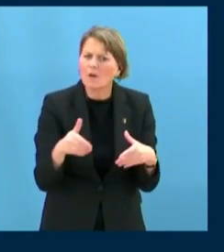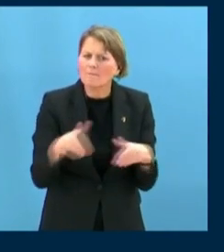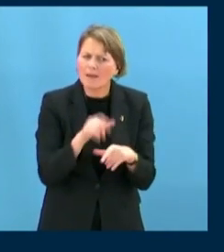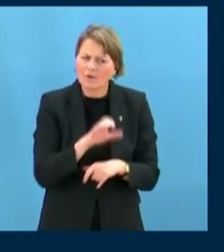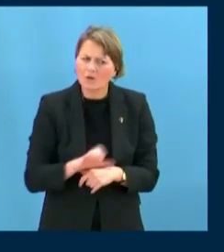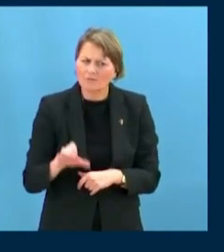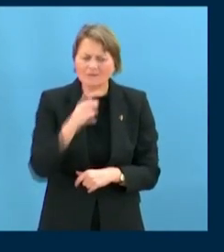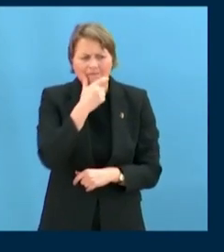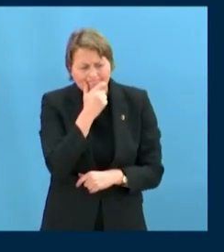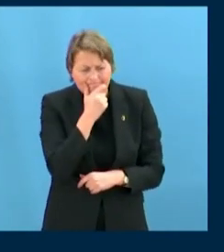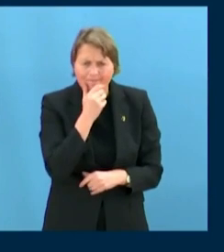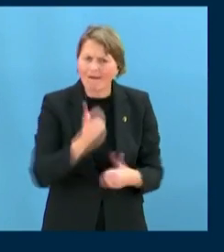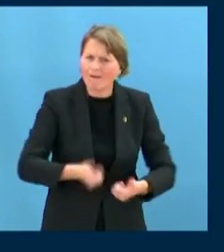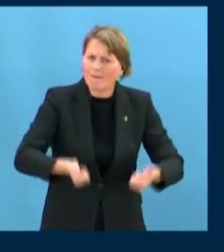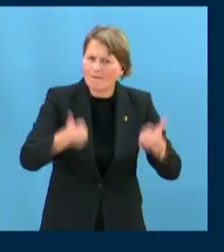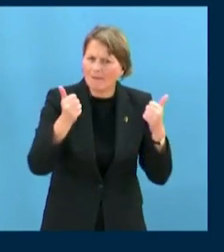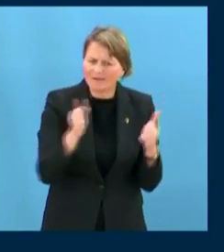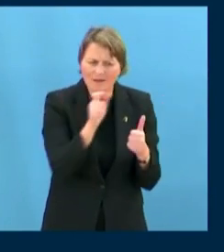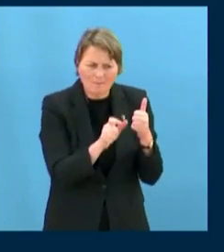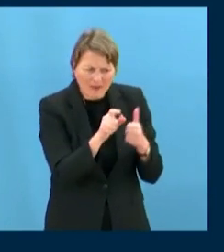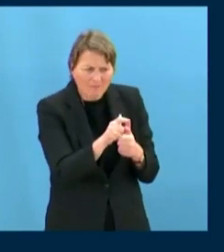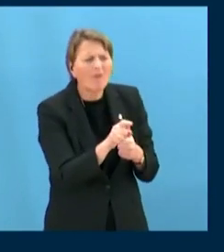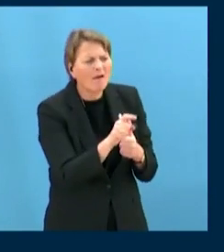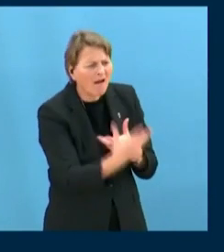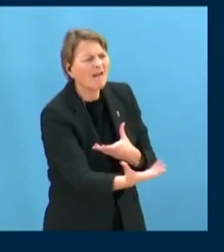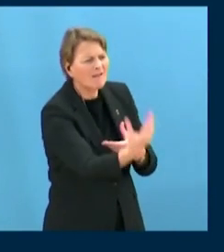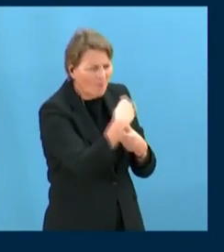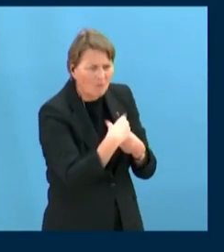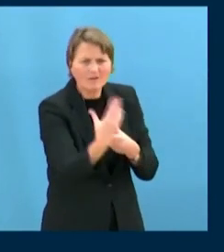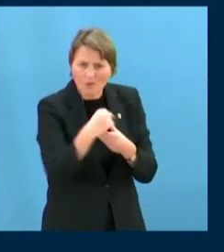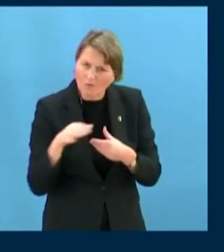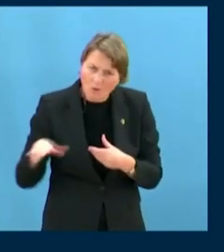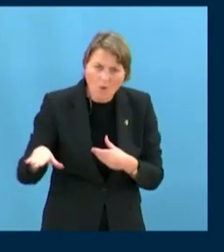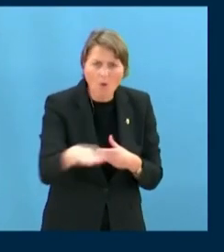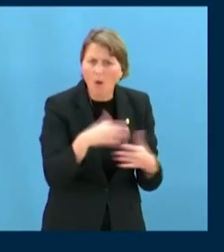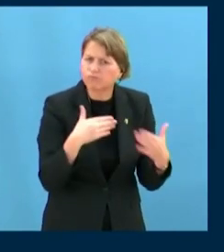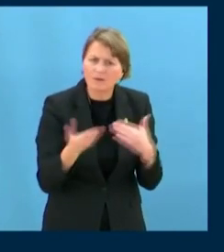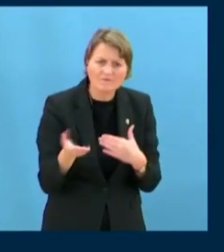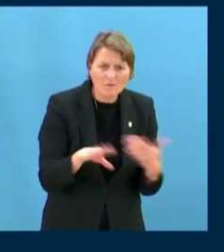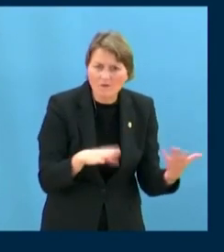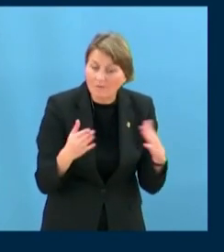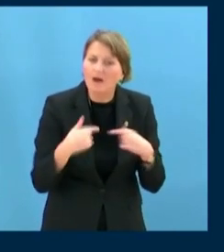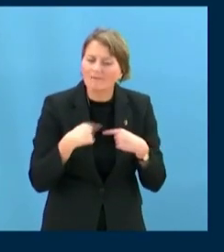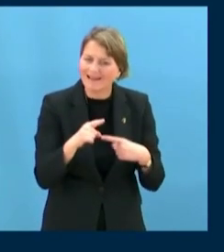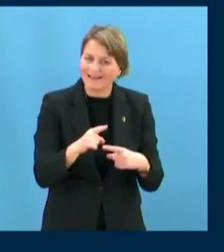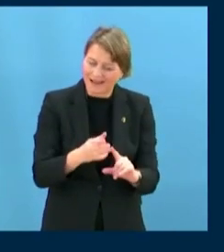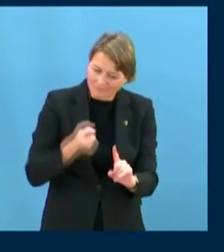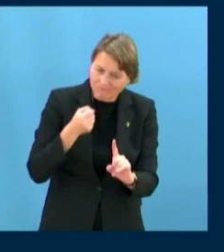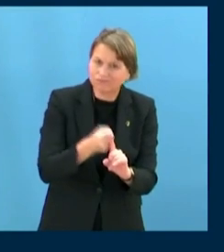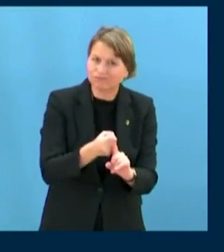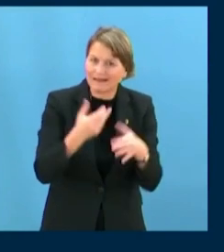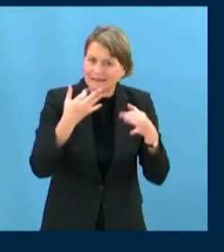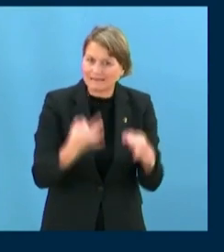ways and means of further enabling their effective participation and inclusion on issues and decisions affecting them.